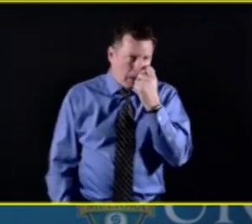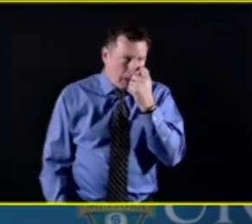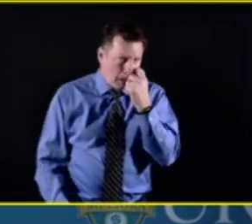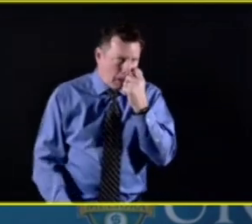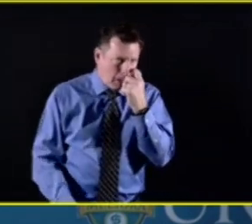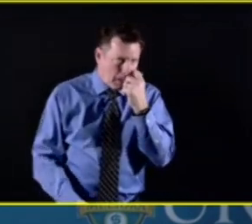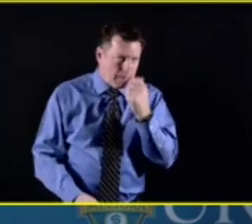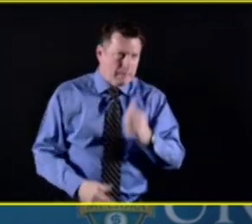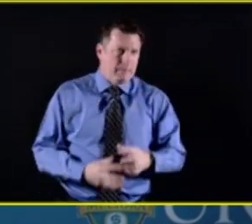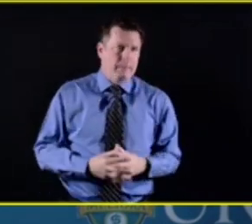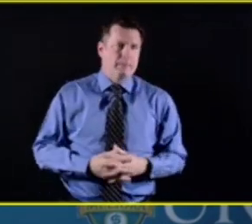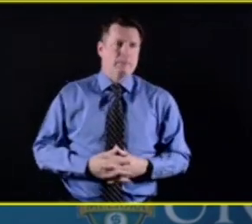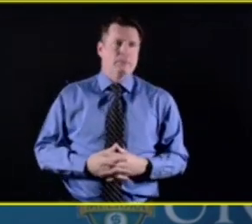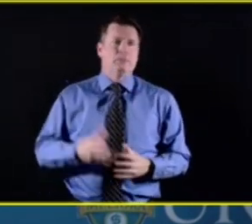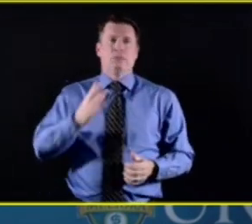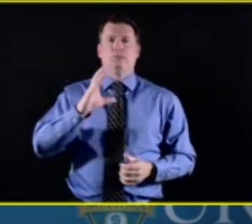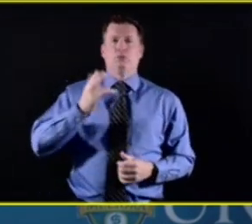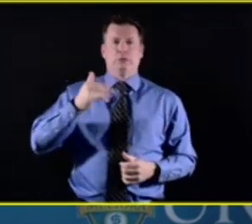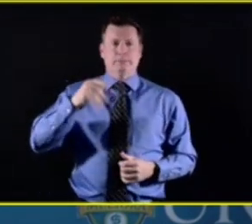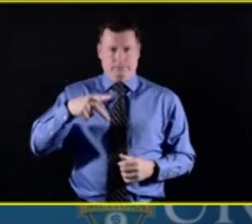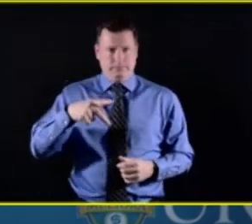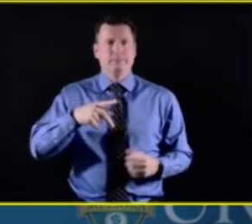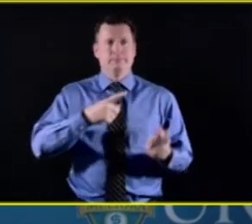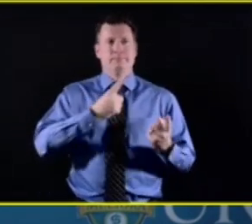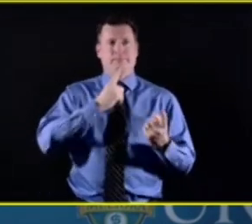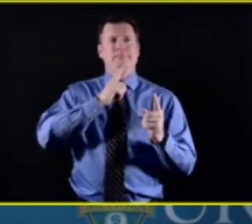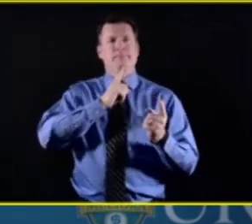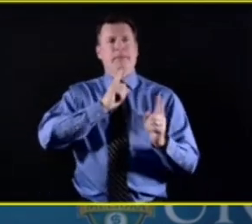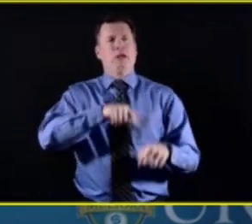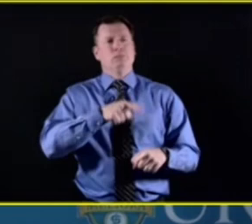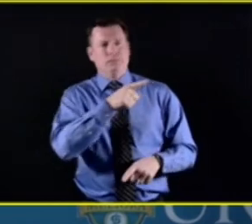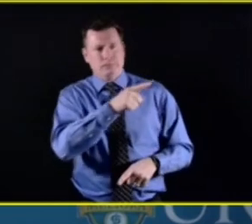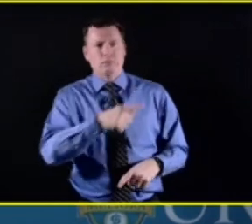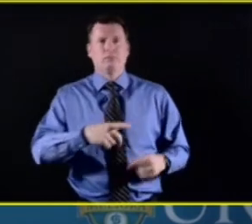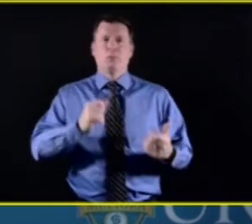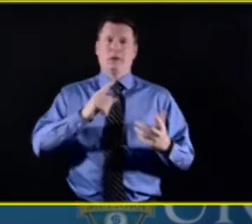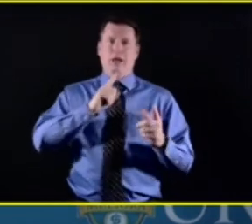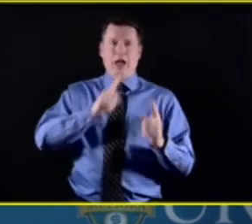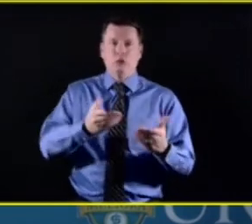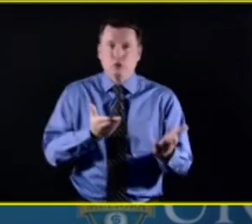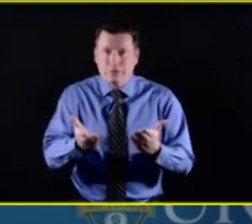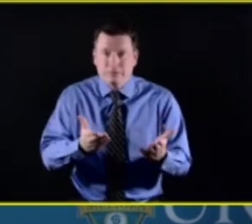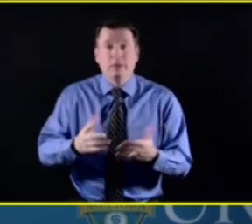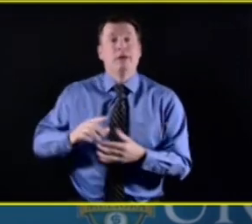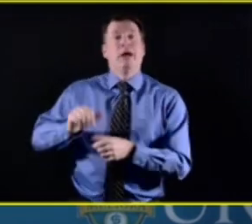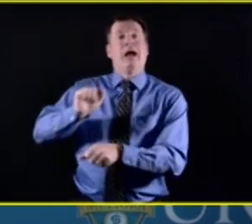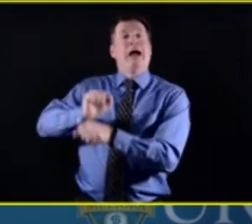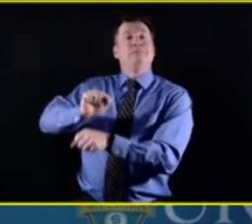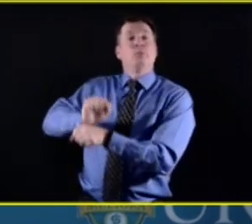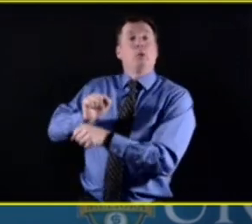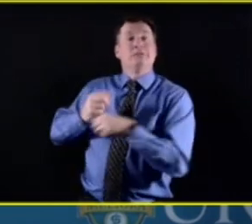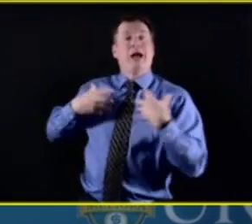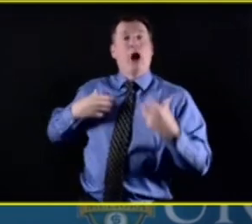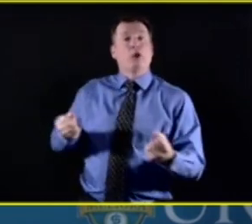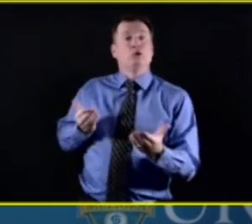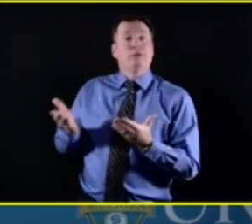services from our employee wellness plans that have been put in place. I'm not sure Dr. Silva and Dr. Conwell are the best people to address that,